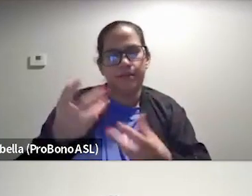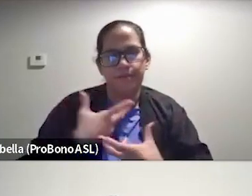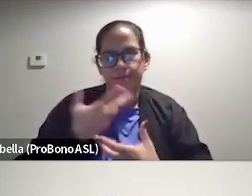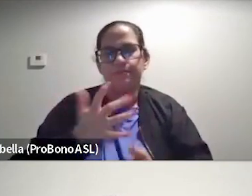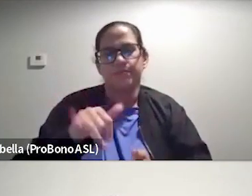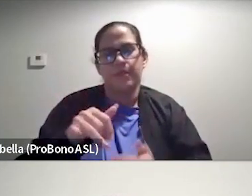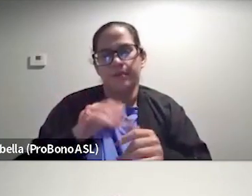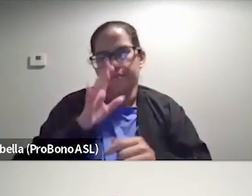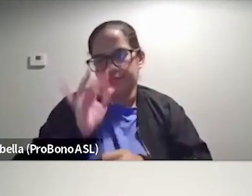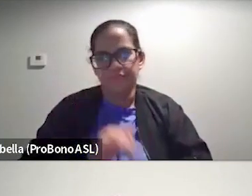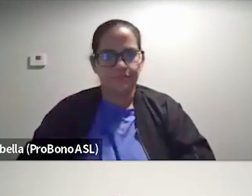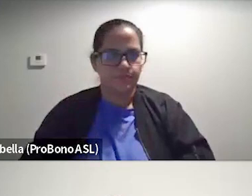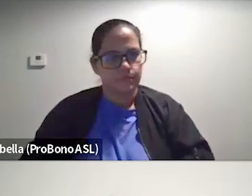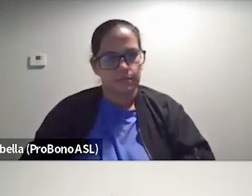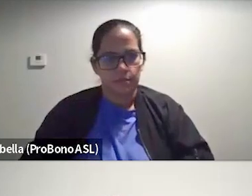are.